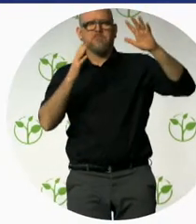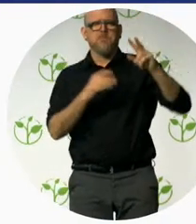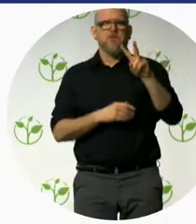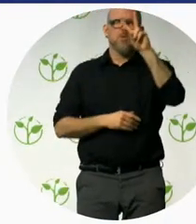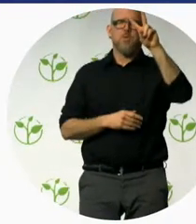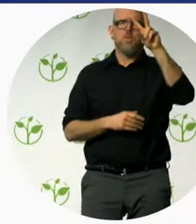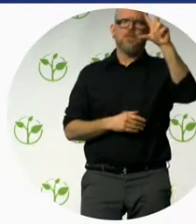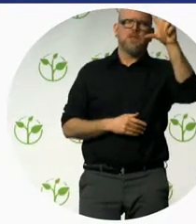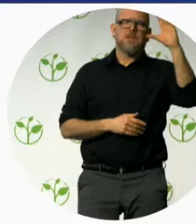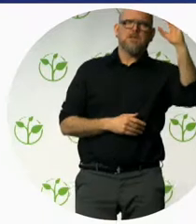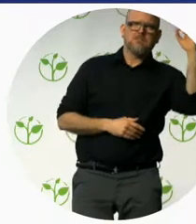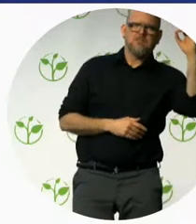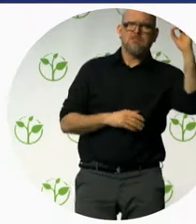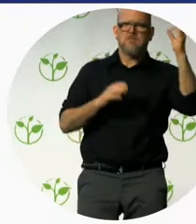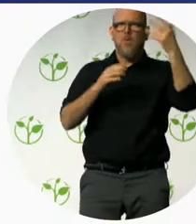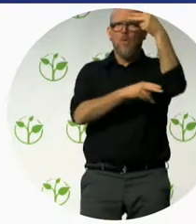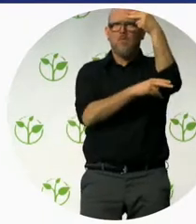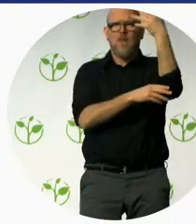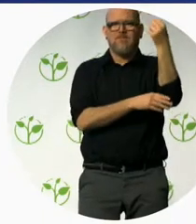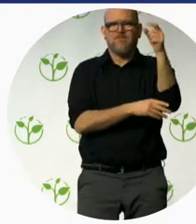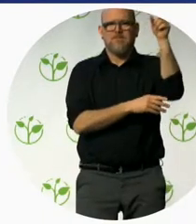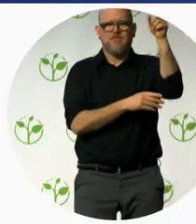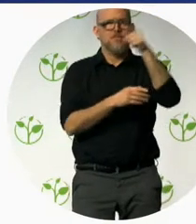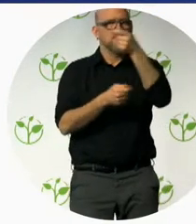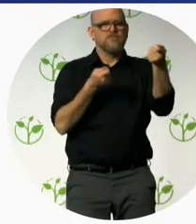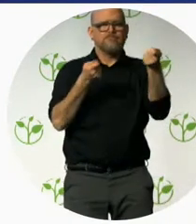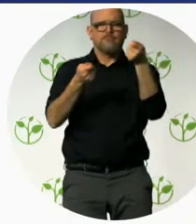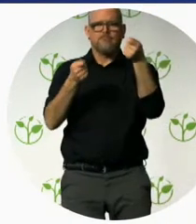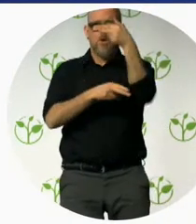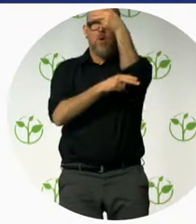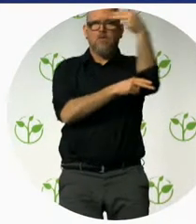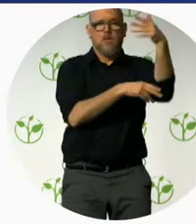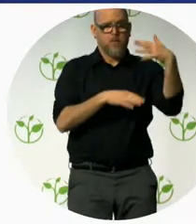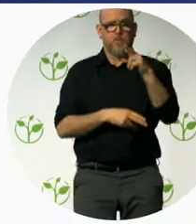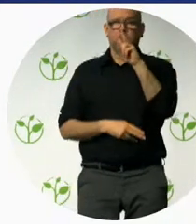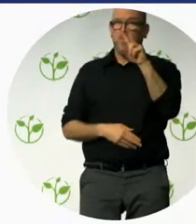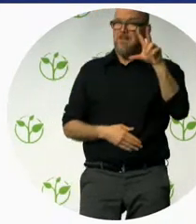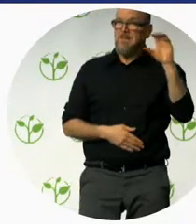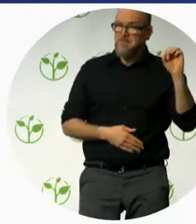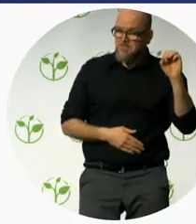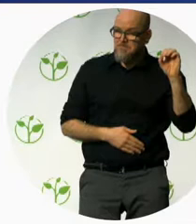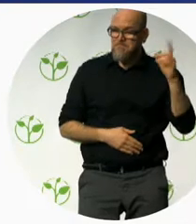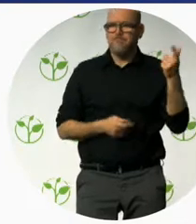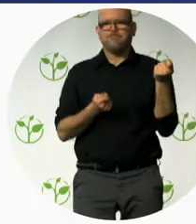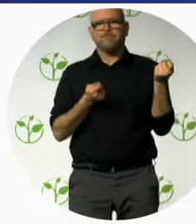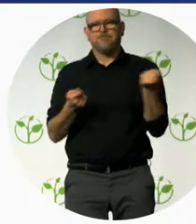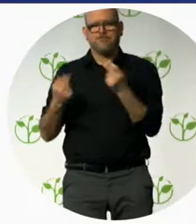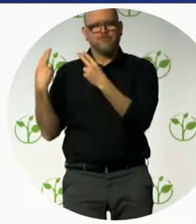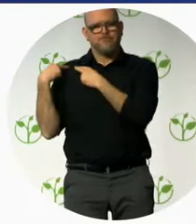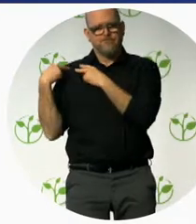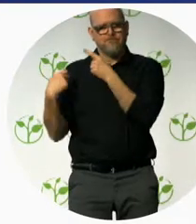hotel rooms in seven countries. Since Magnus took on his role at Scandic in 2003,